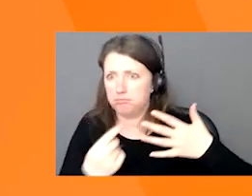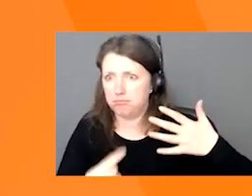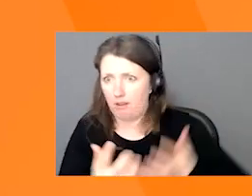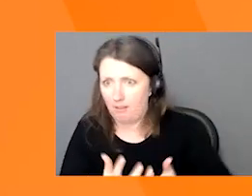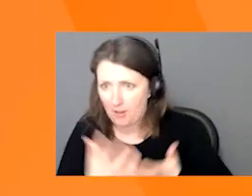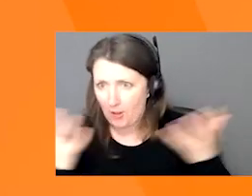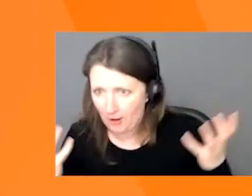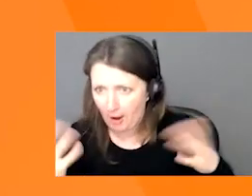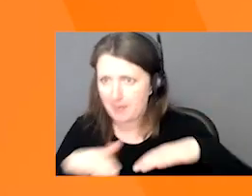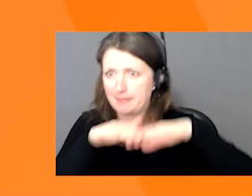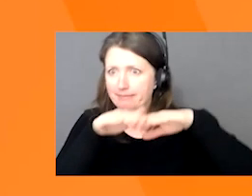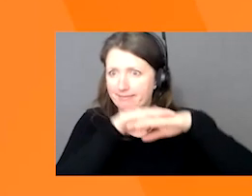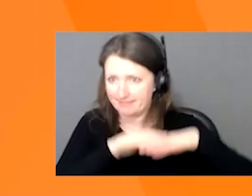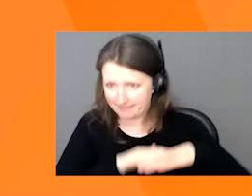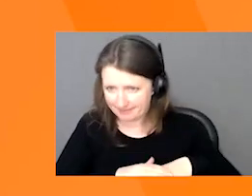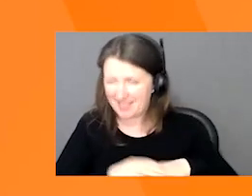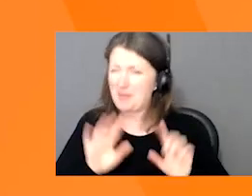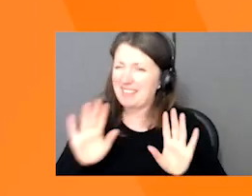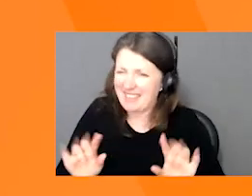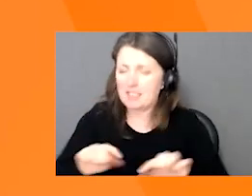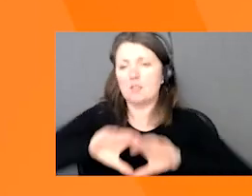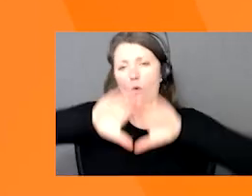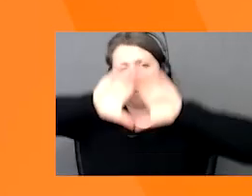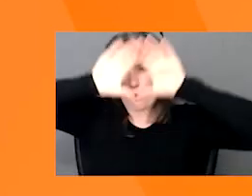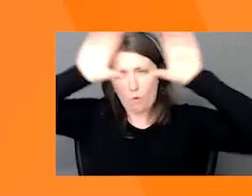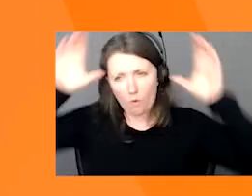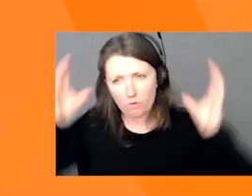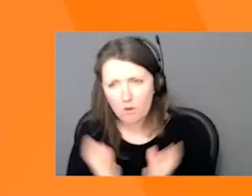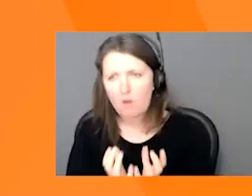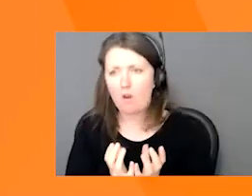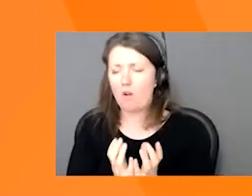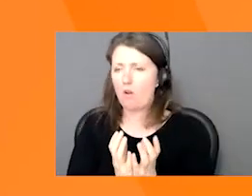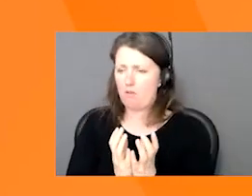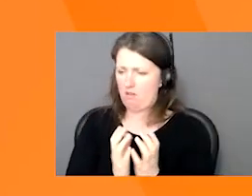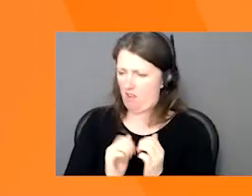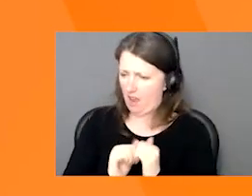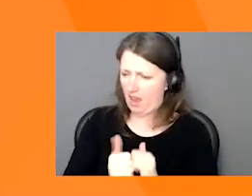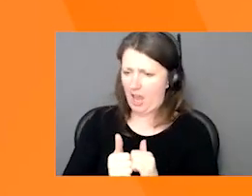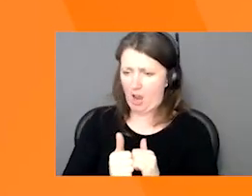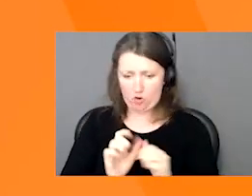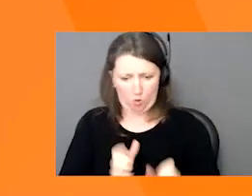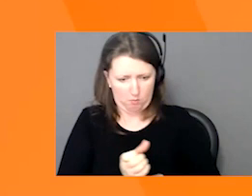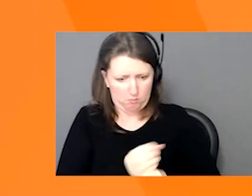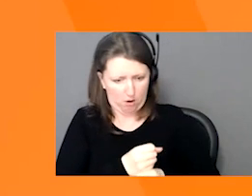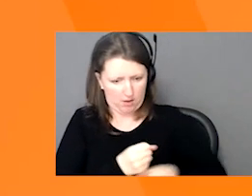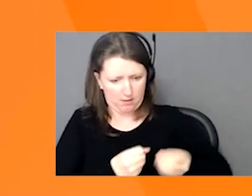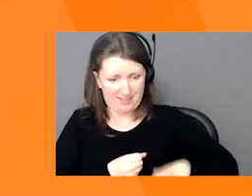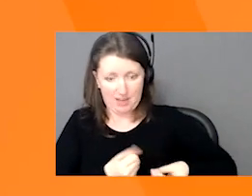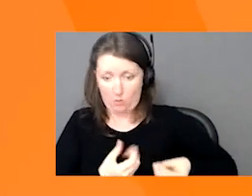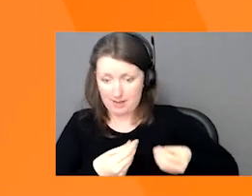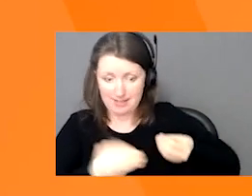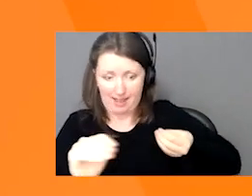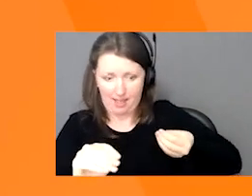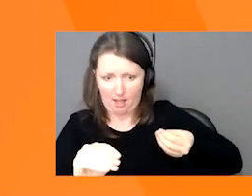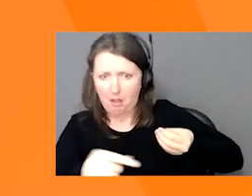is to give you the overall picture of what it takes to get the product to market and to let you know that we're here to help